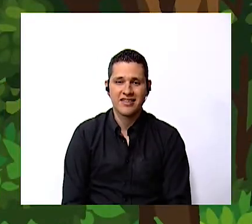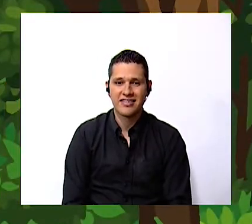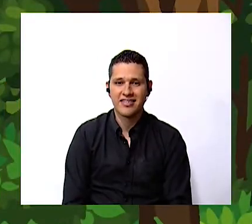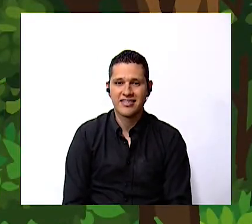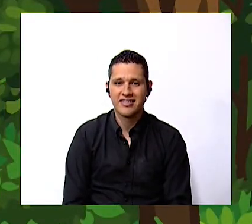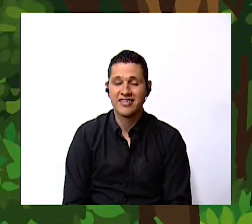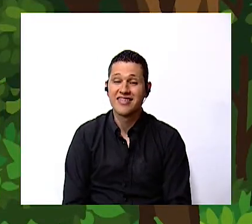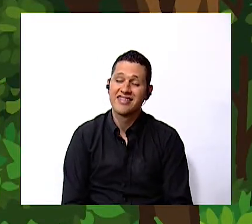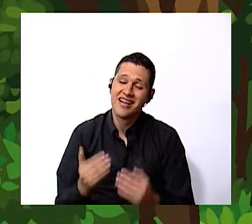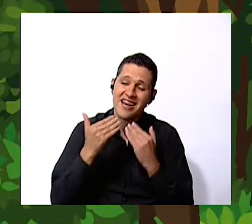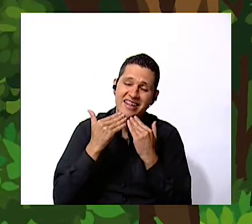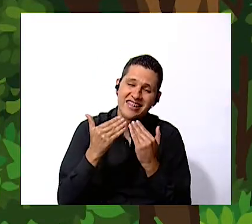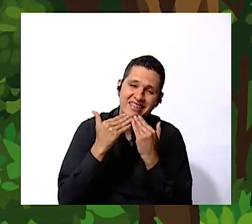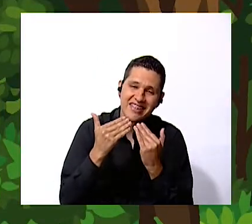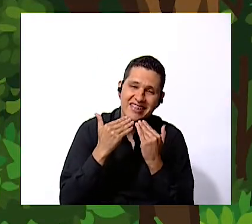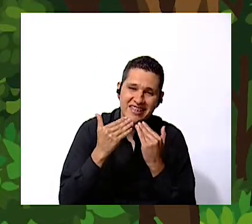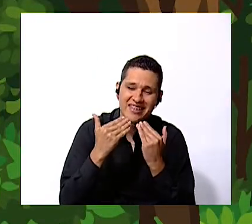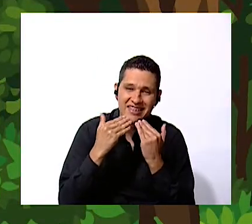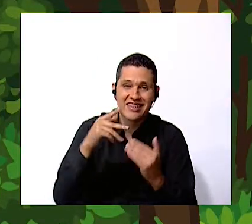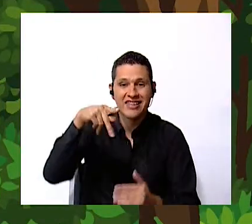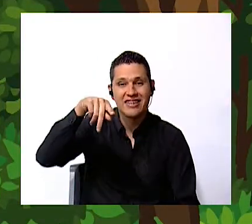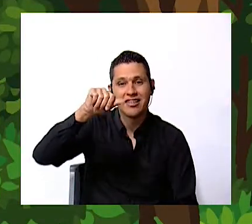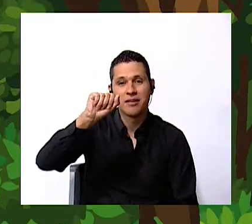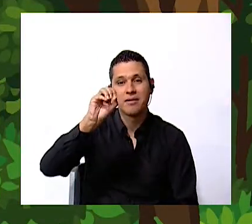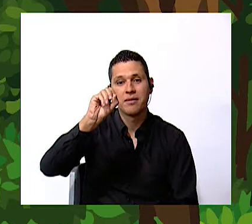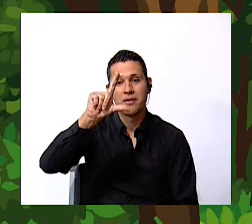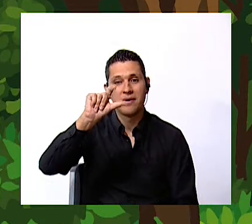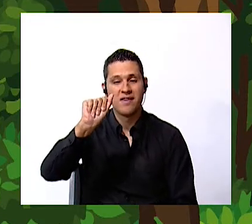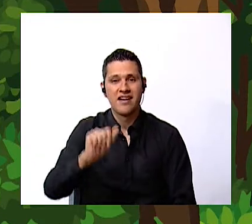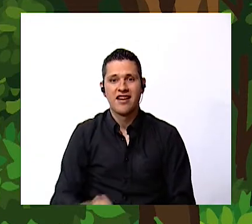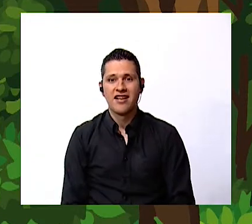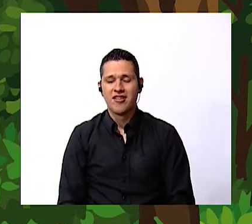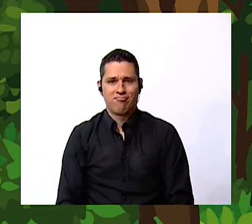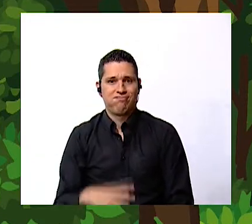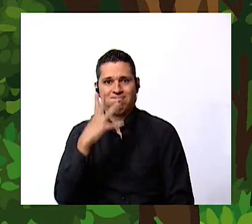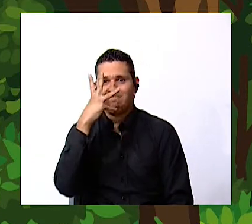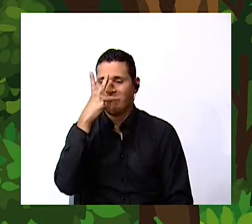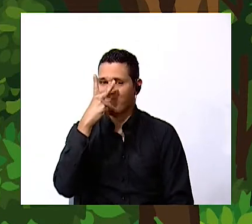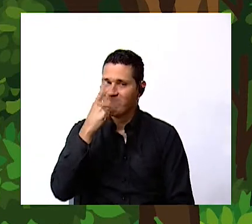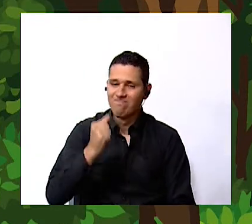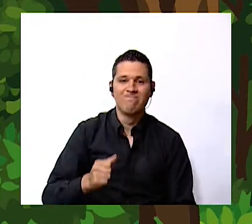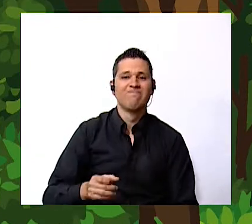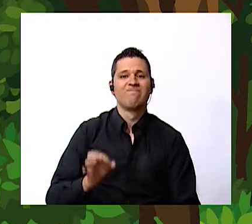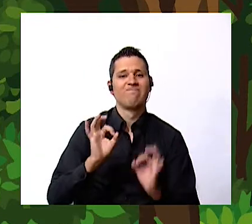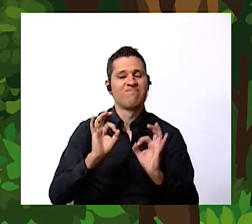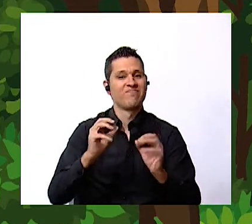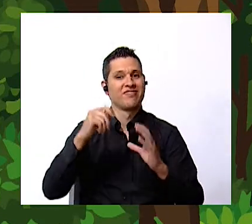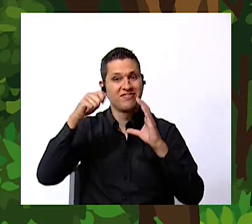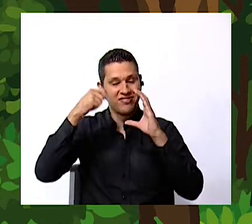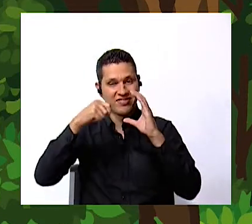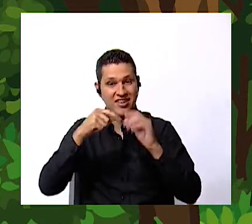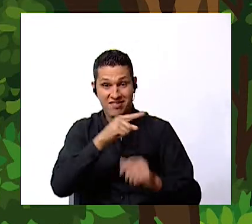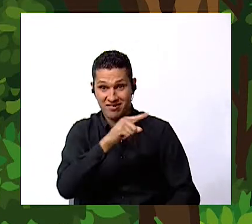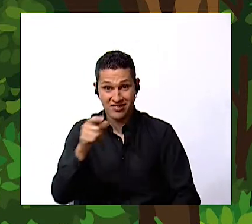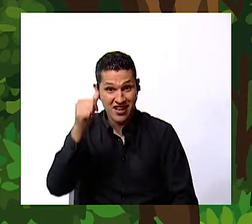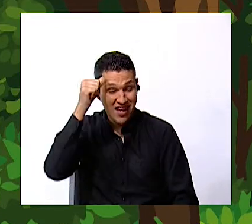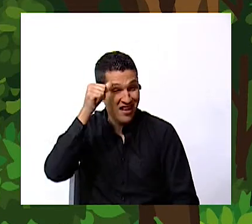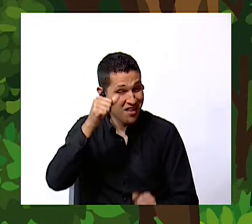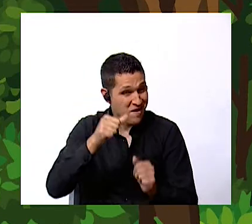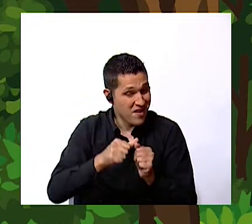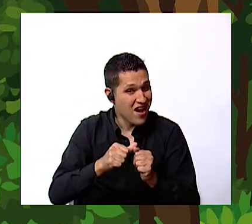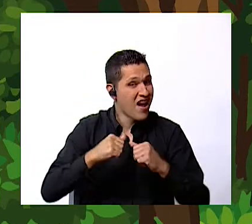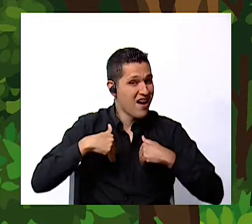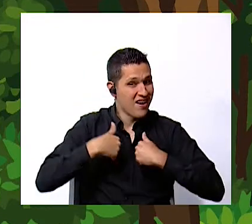thank you very much paola what a great video do you remember what animals